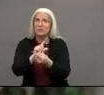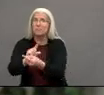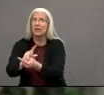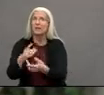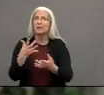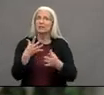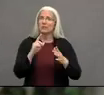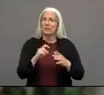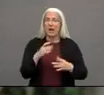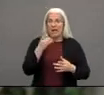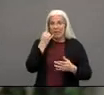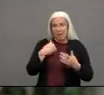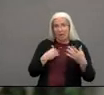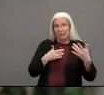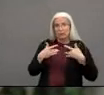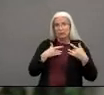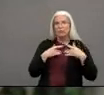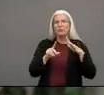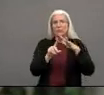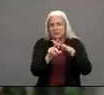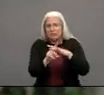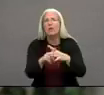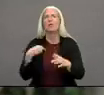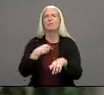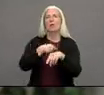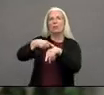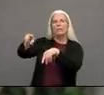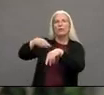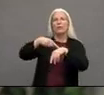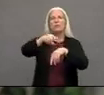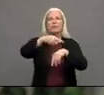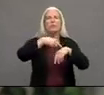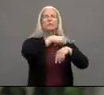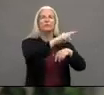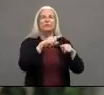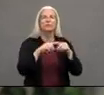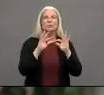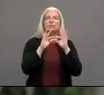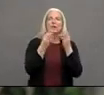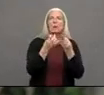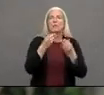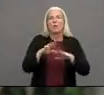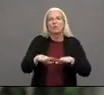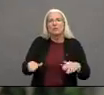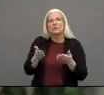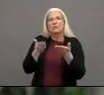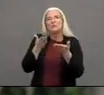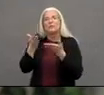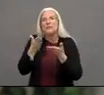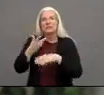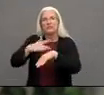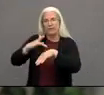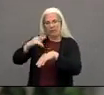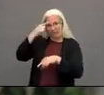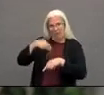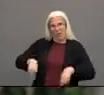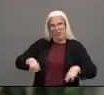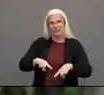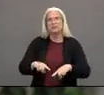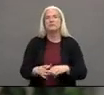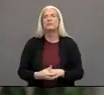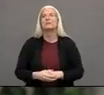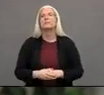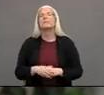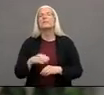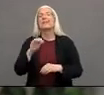a referral or link the family or the child to services that are available to them to again increase